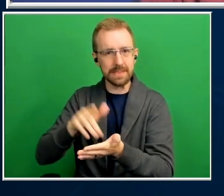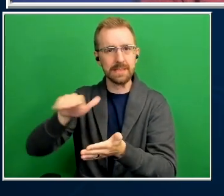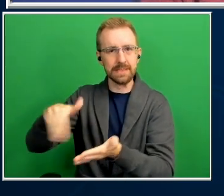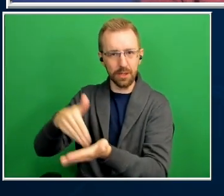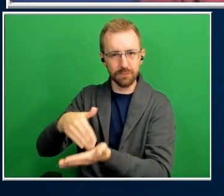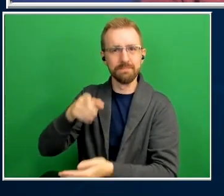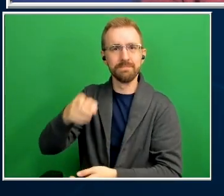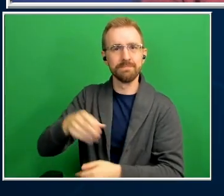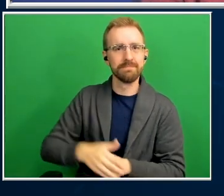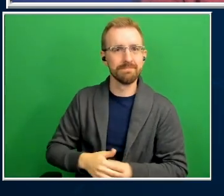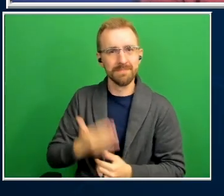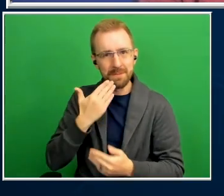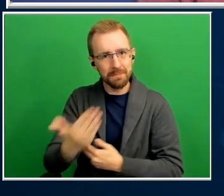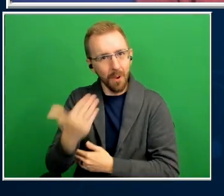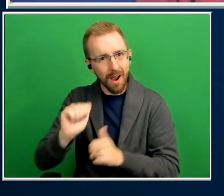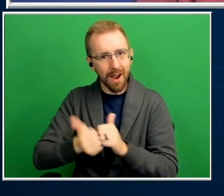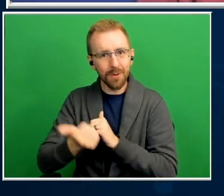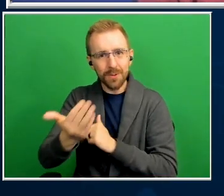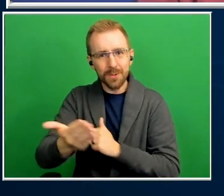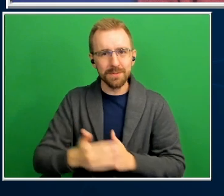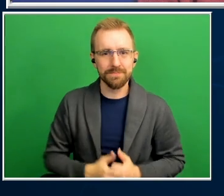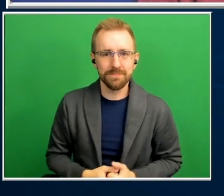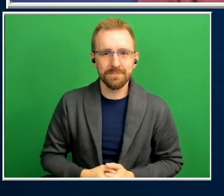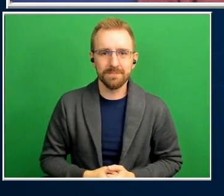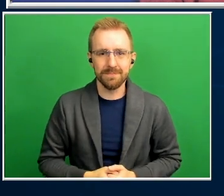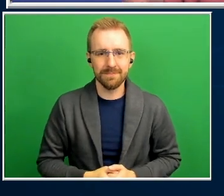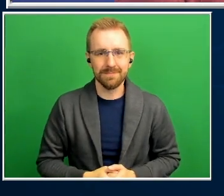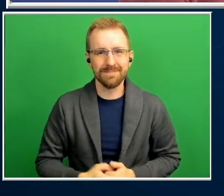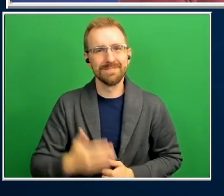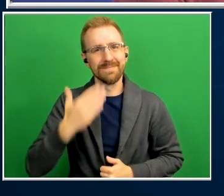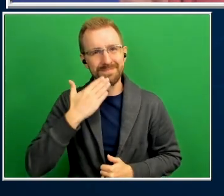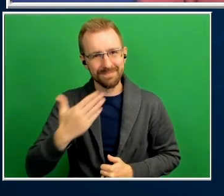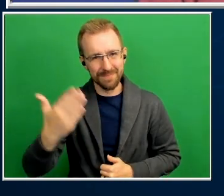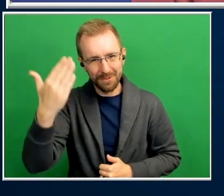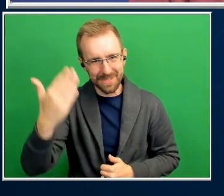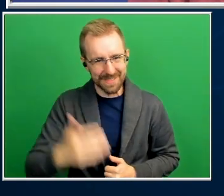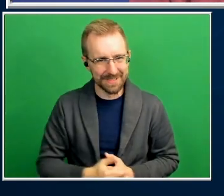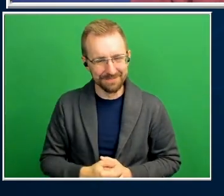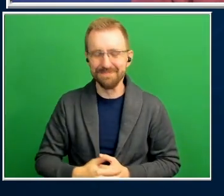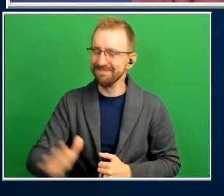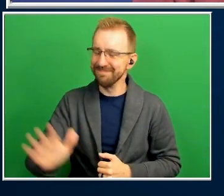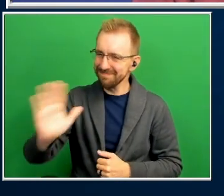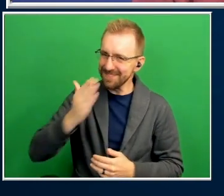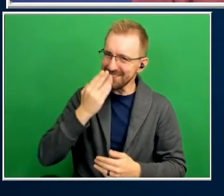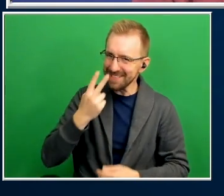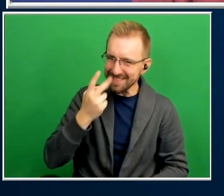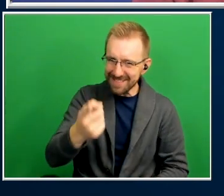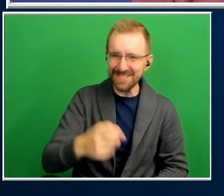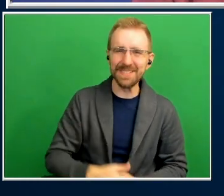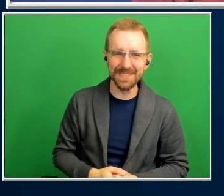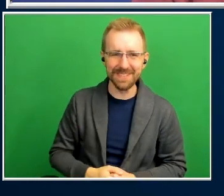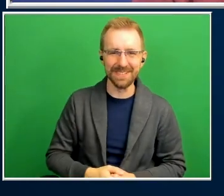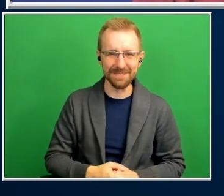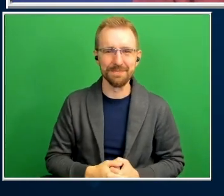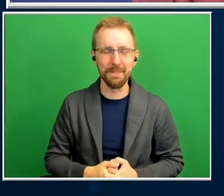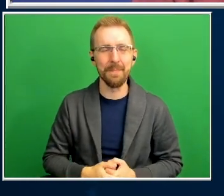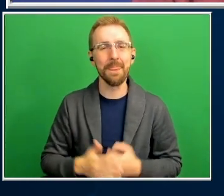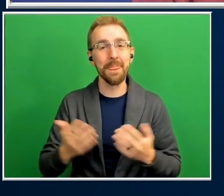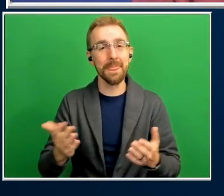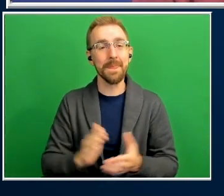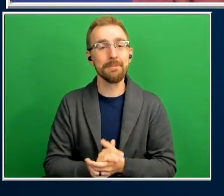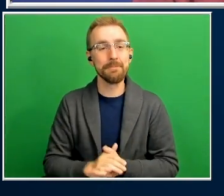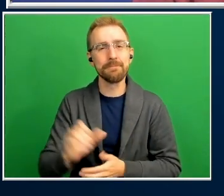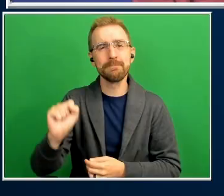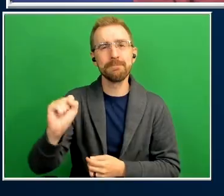good morning hey good to see you good to see you this morning so most people